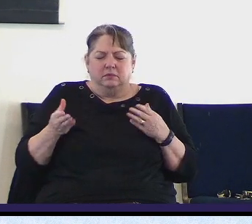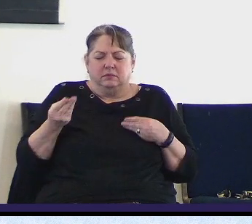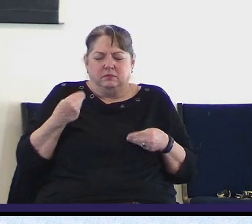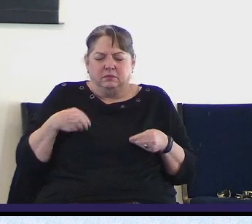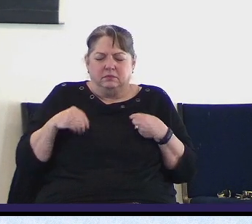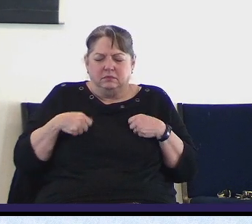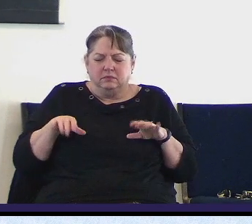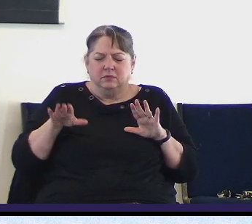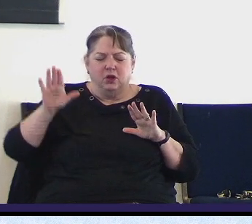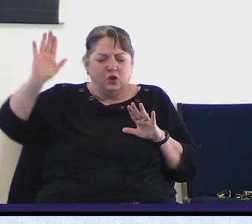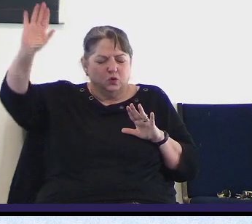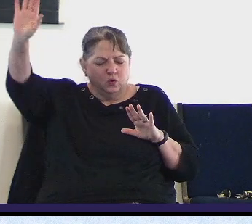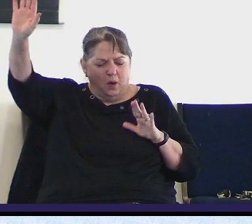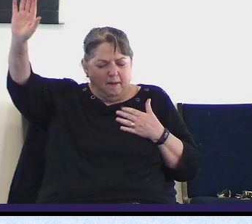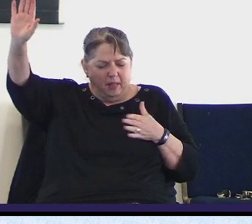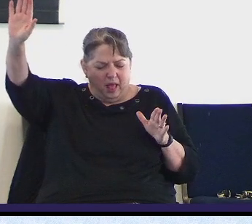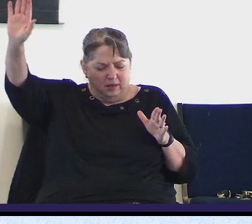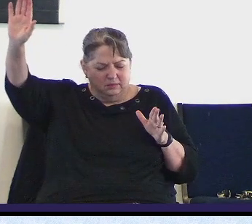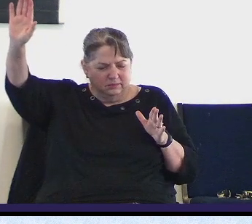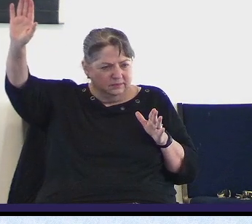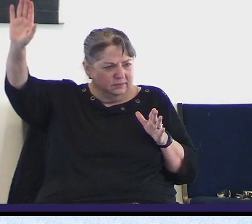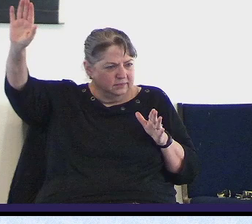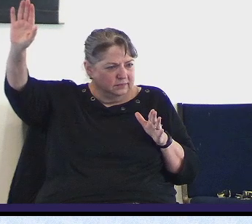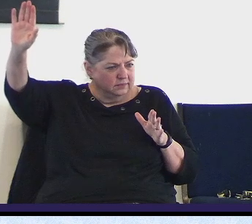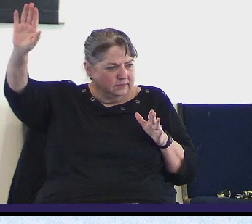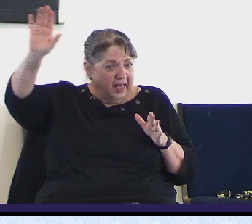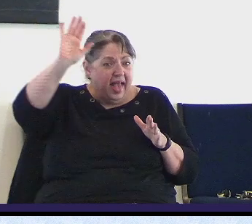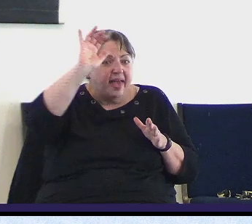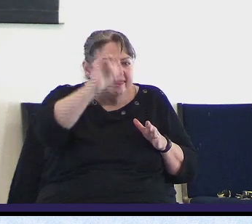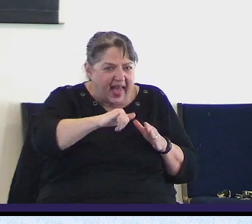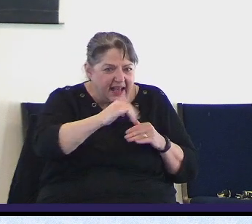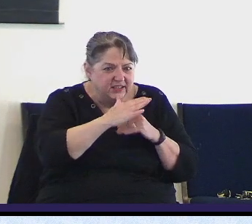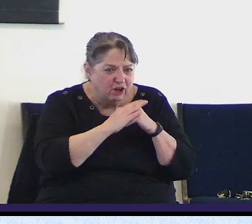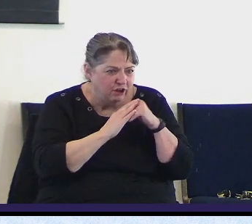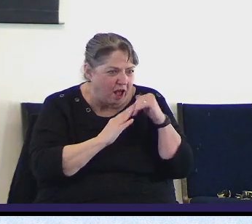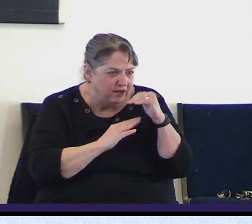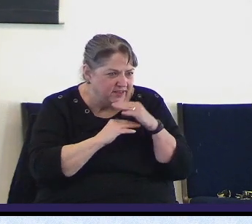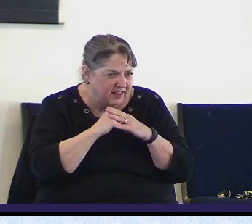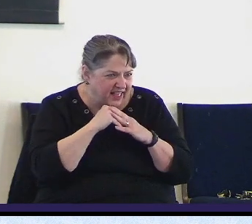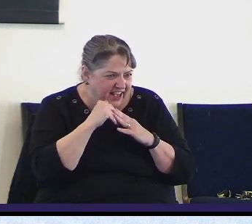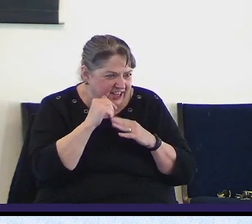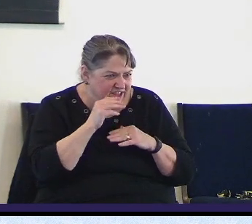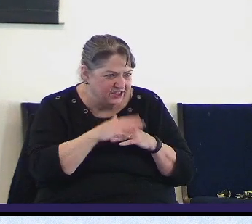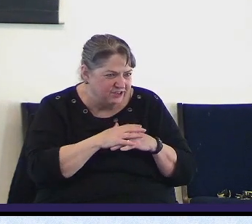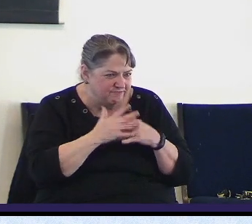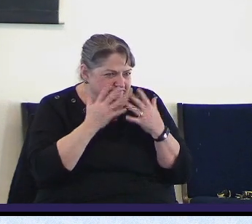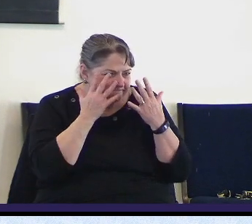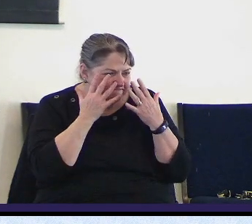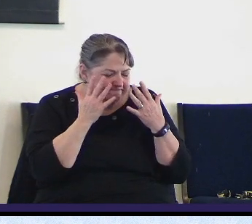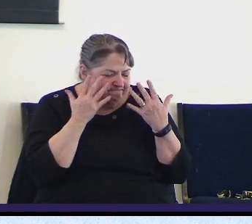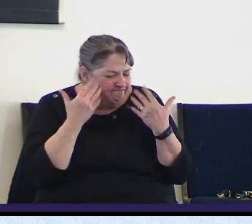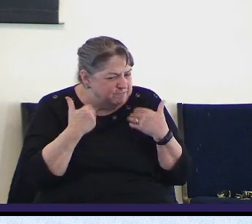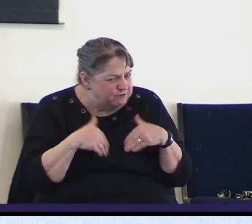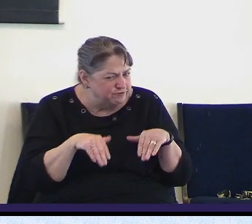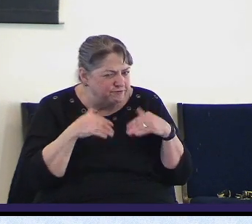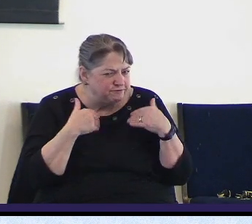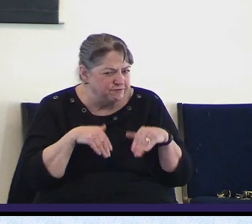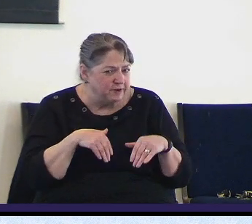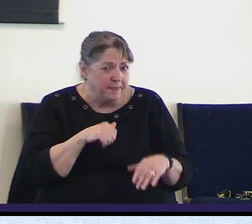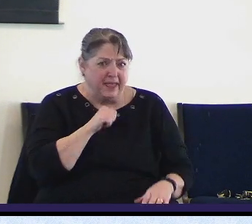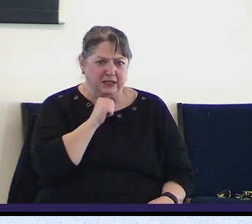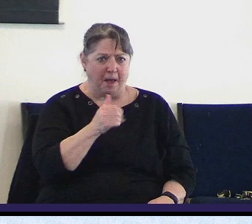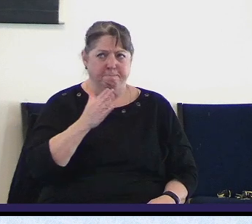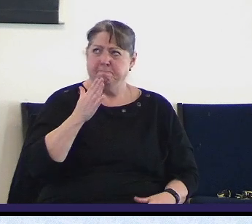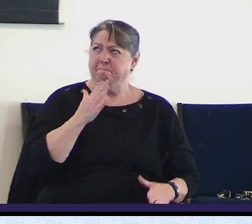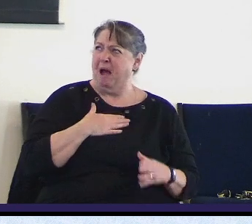consolation consolation is not necessarily getting what I want is getting what he wants and trusting him